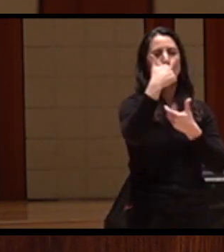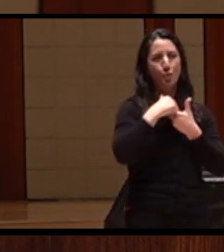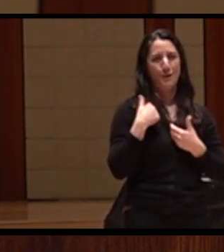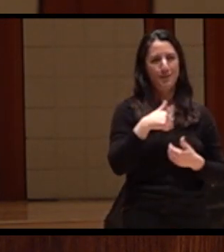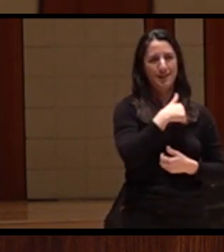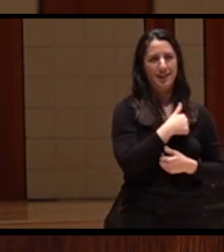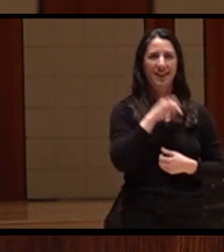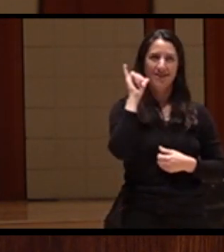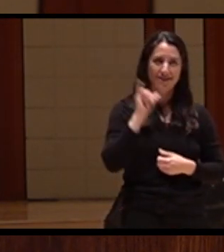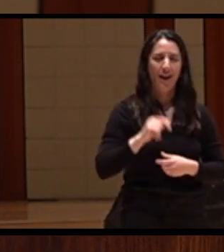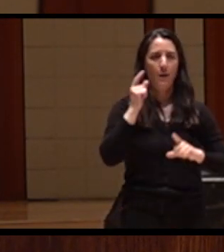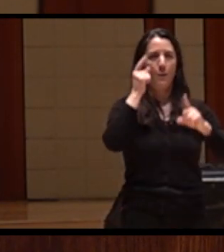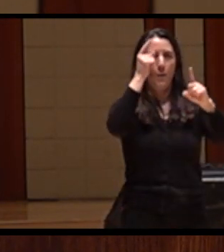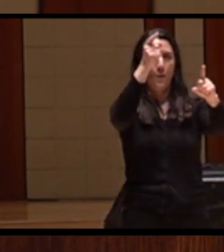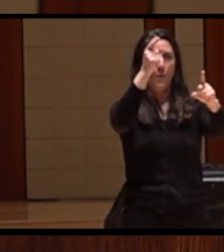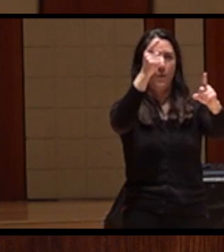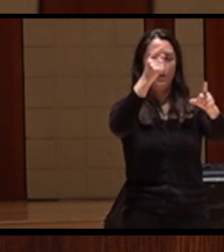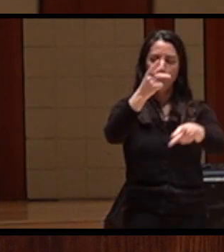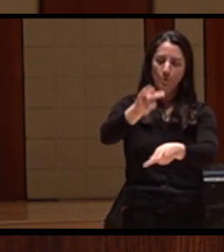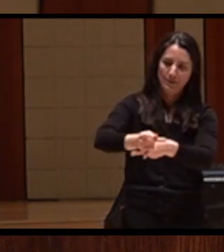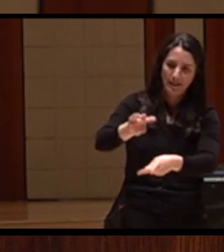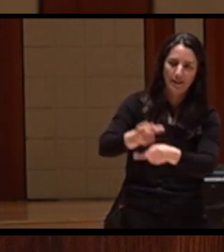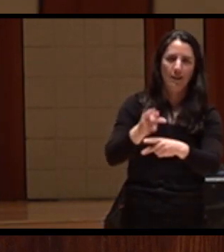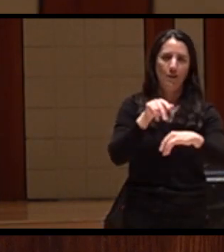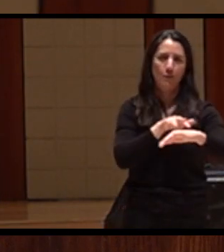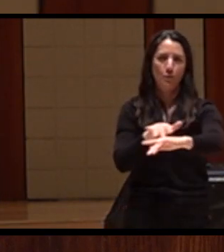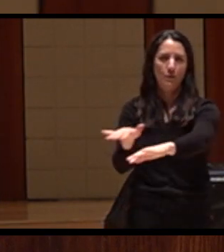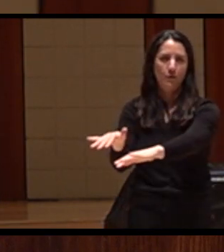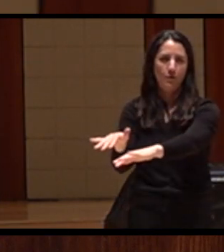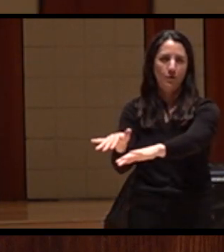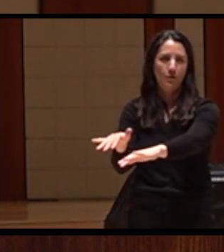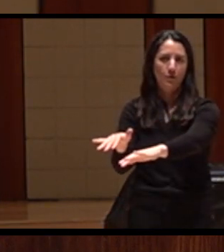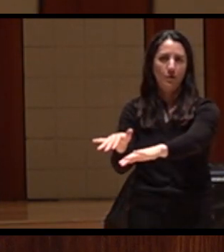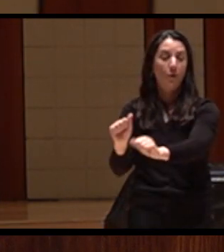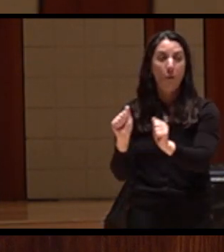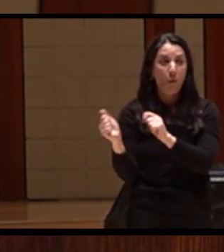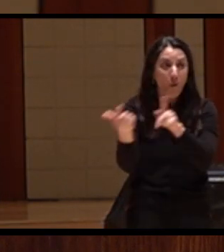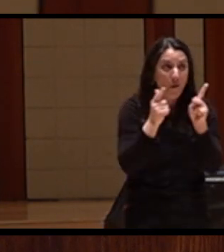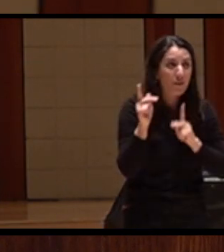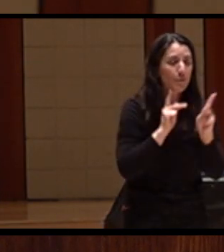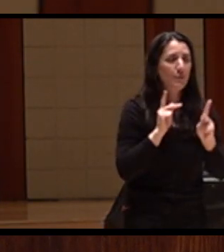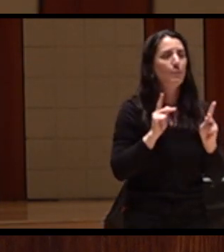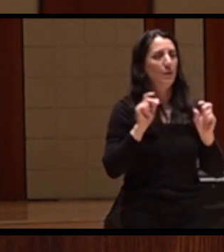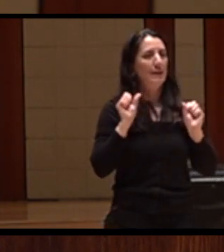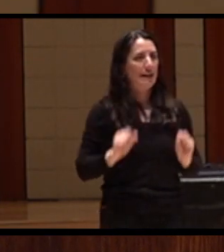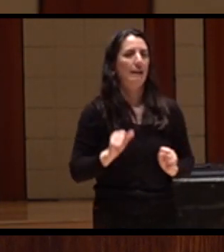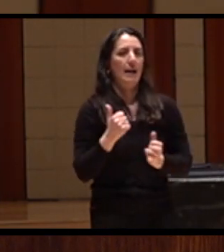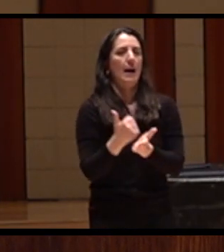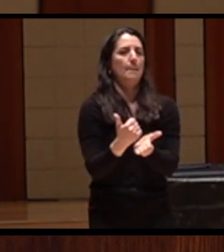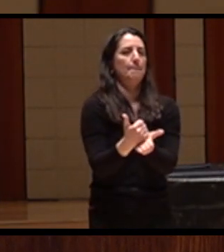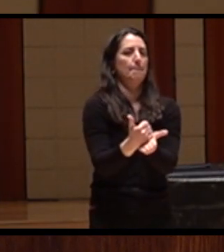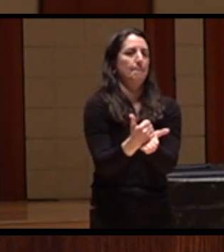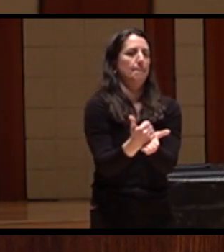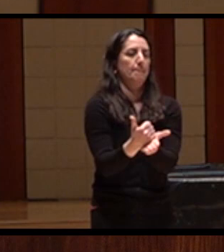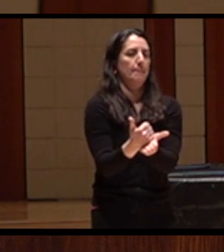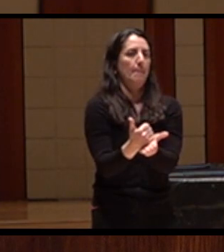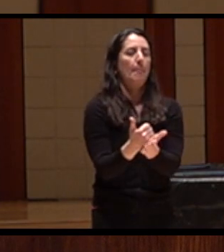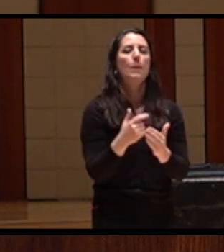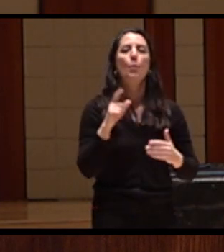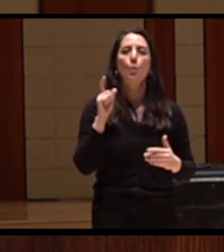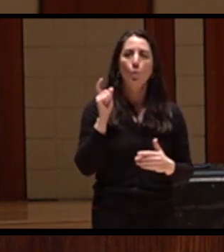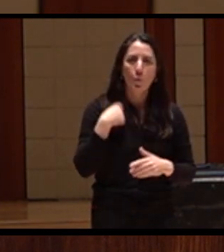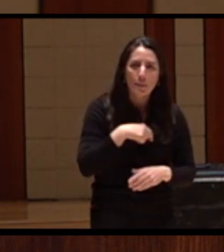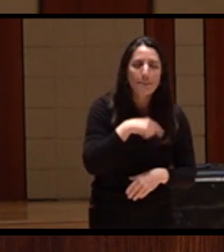Klamath Basin. We all play a role. A new water ethic, a new sustainable Klamath Basin